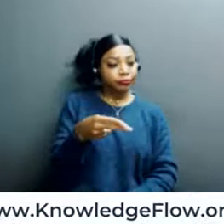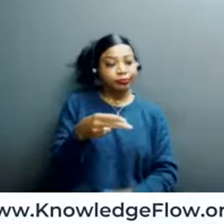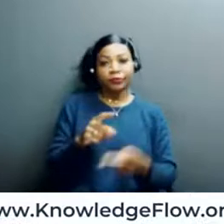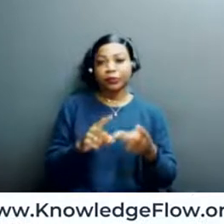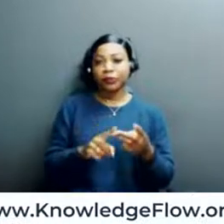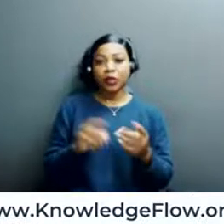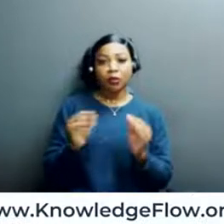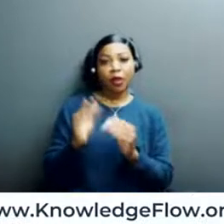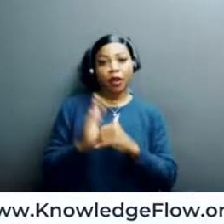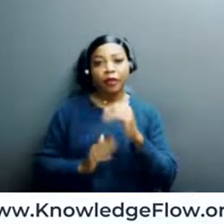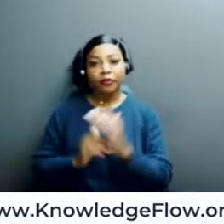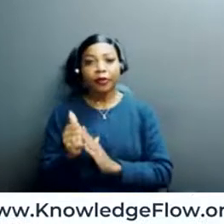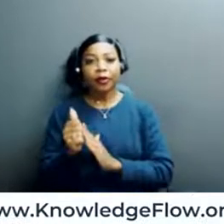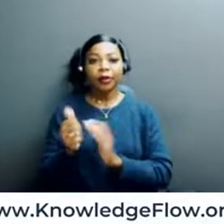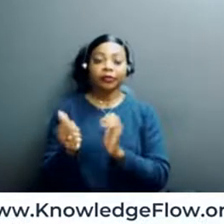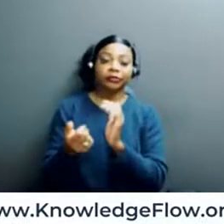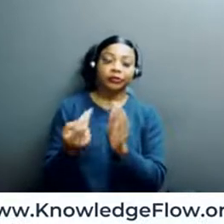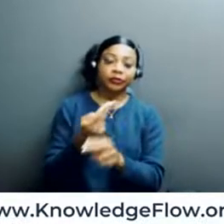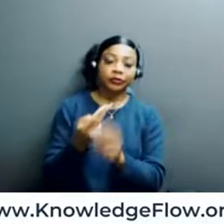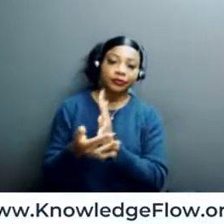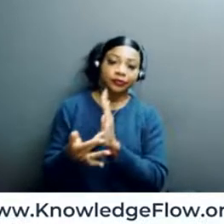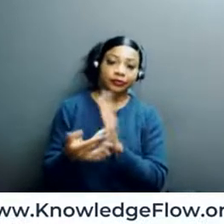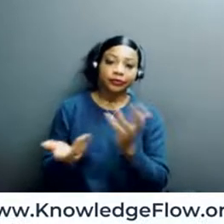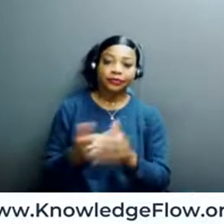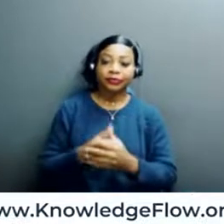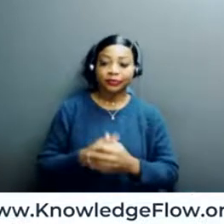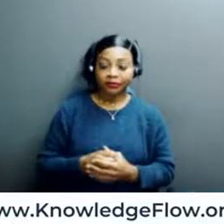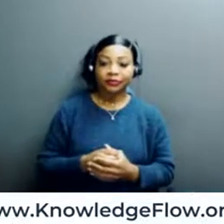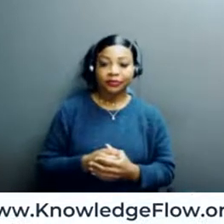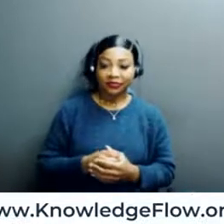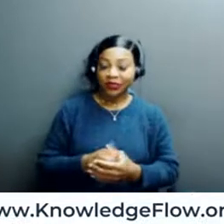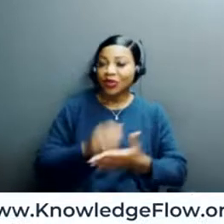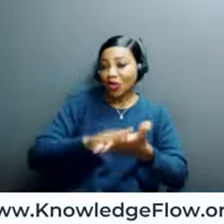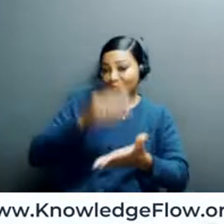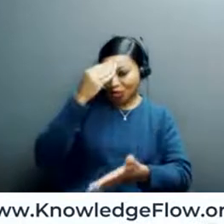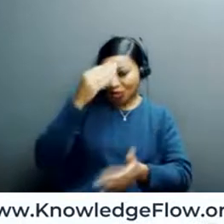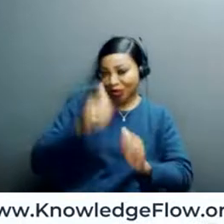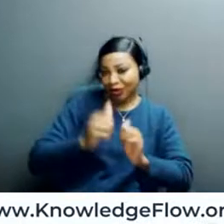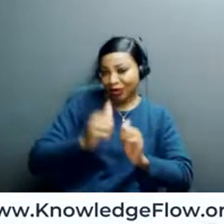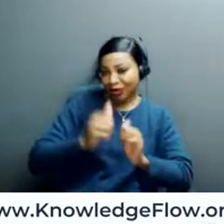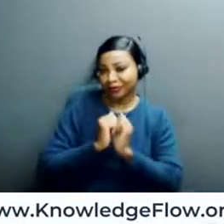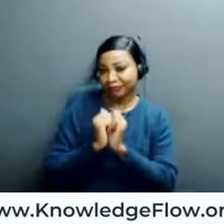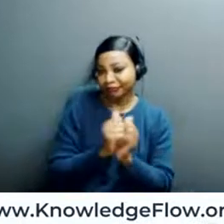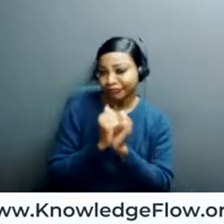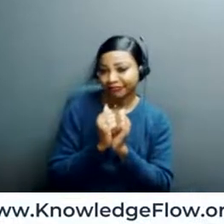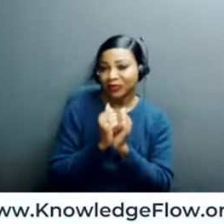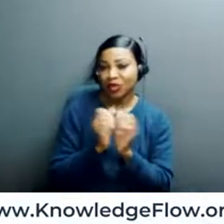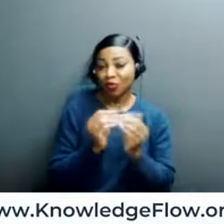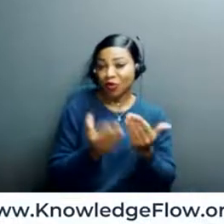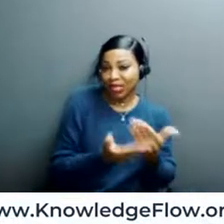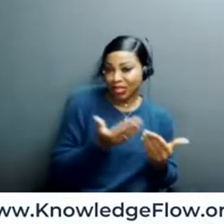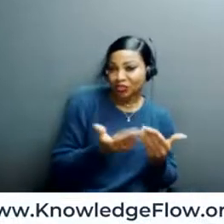more comfortable with technology. Like learning together is less daunting. Yeah,